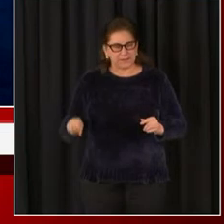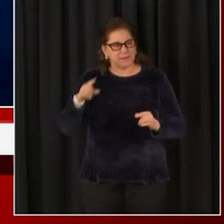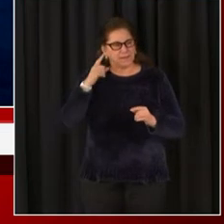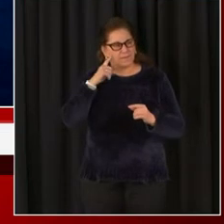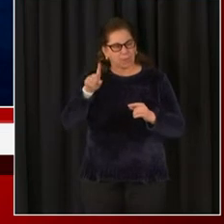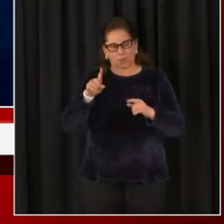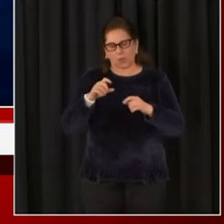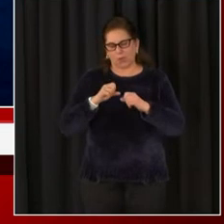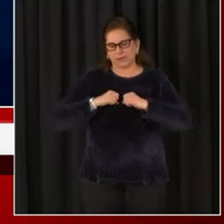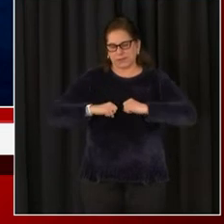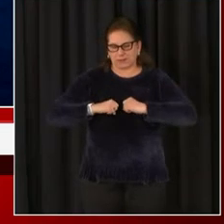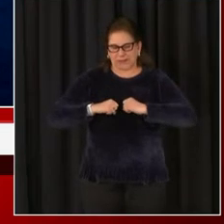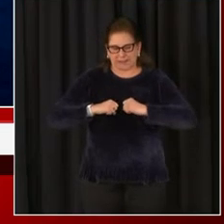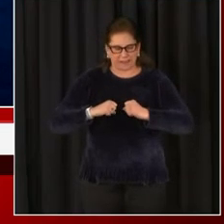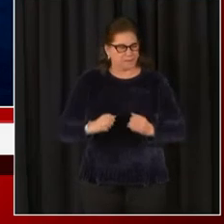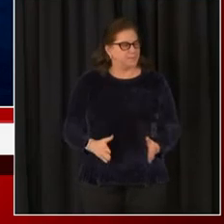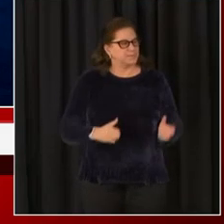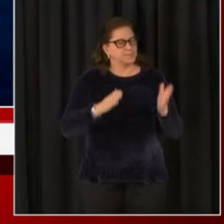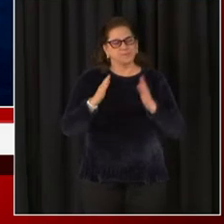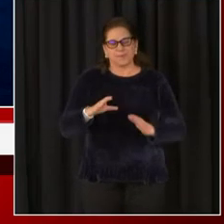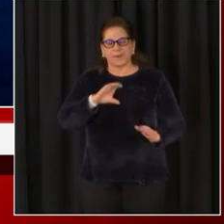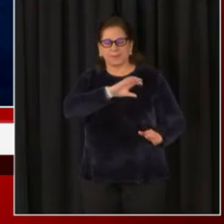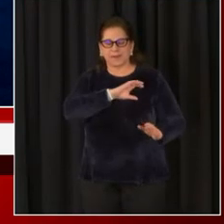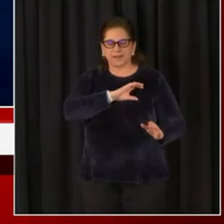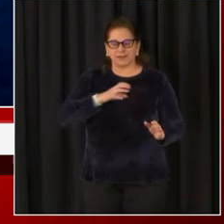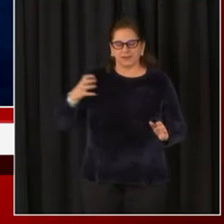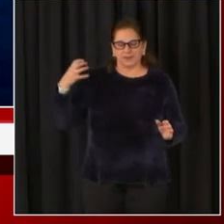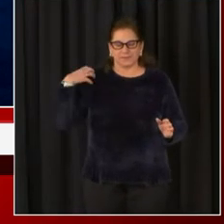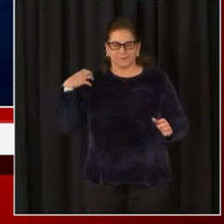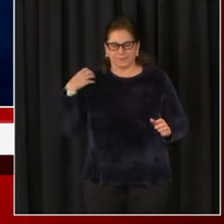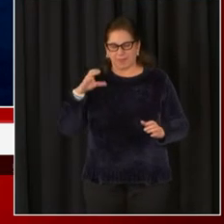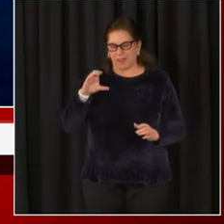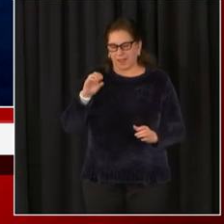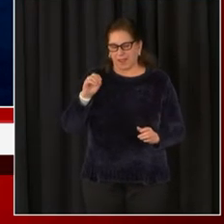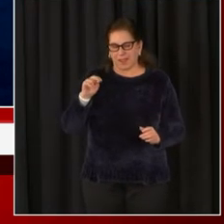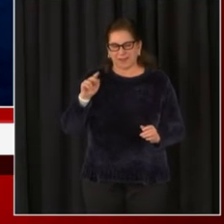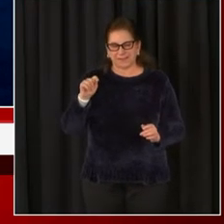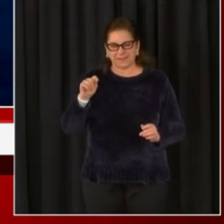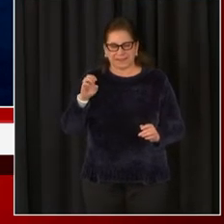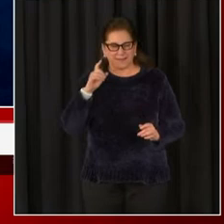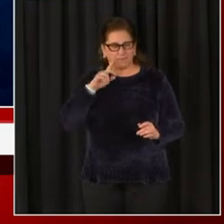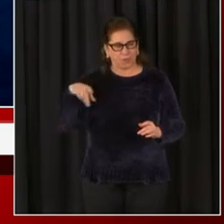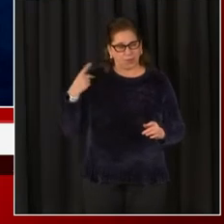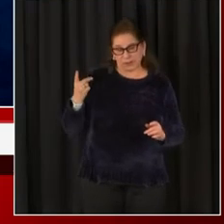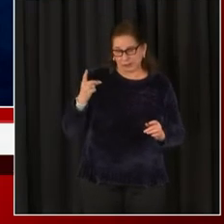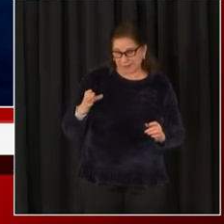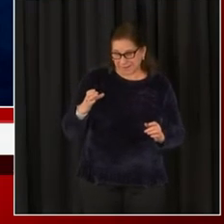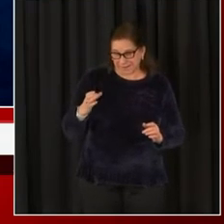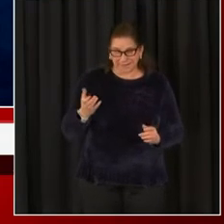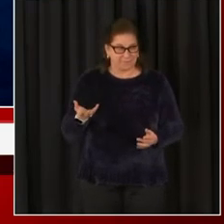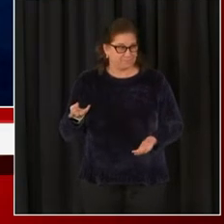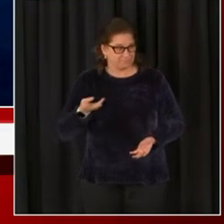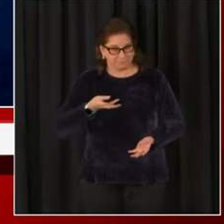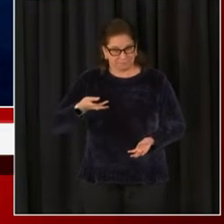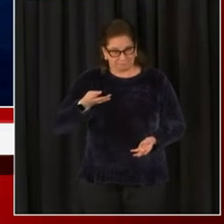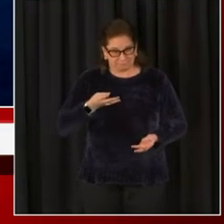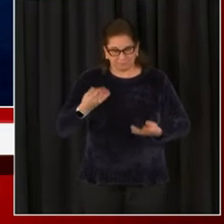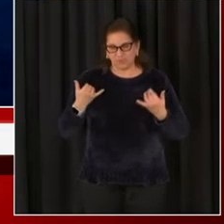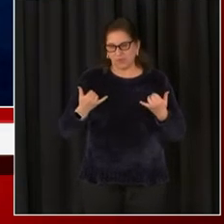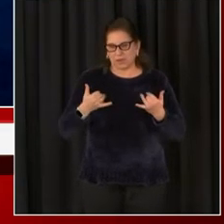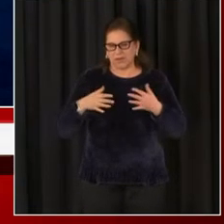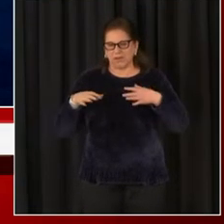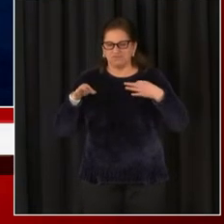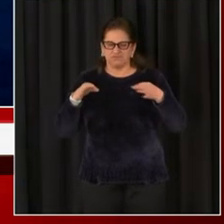of Metropolitan Police, Robert Conti. We will begin today by providing an update on the